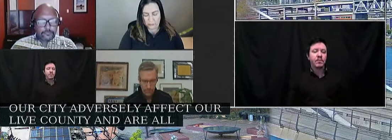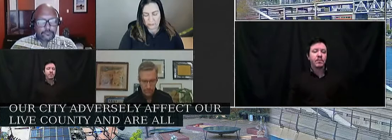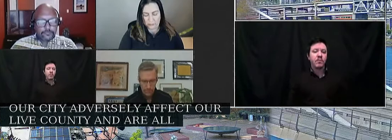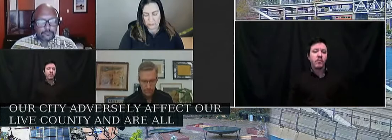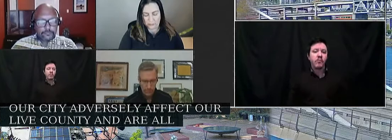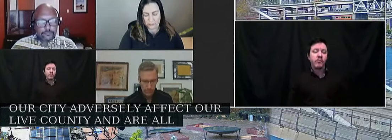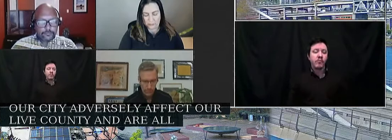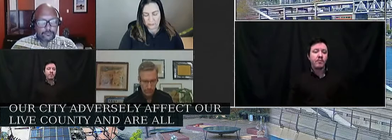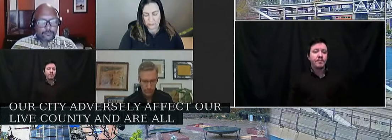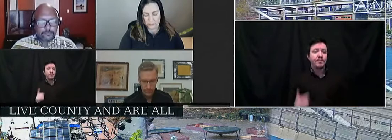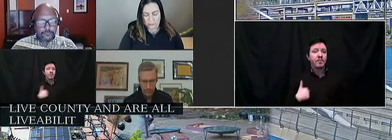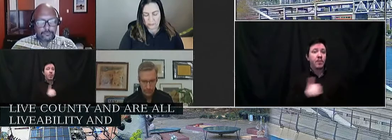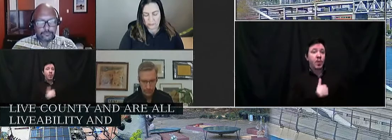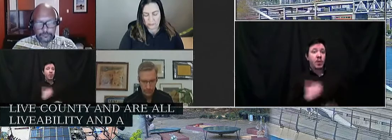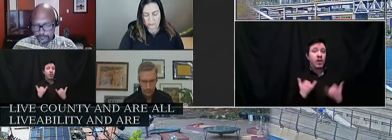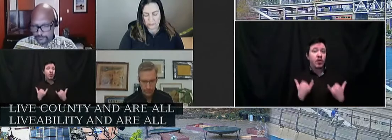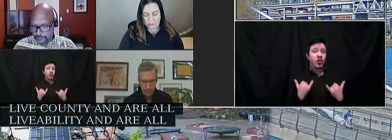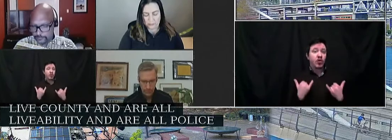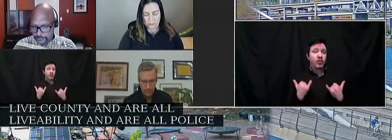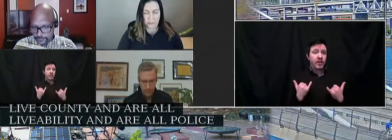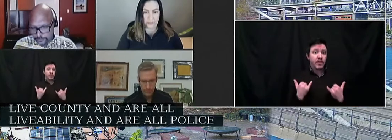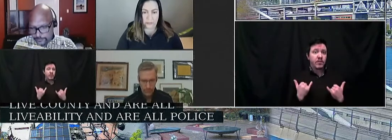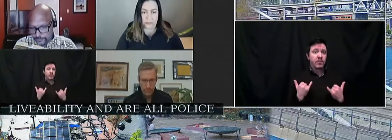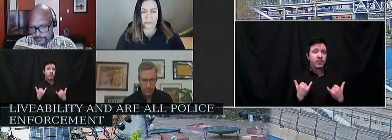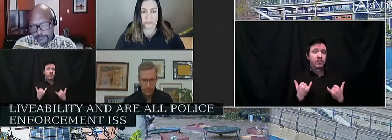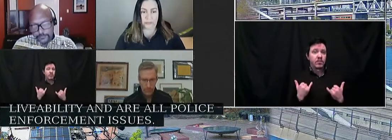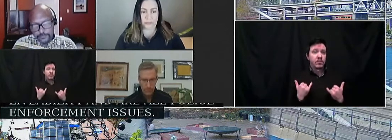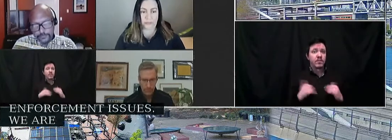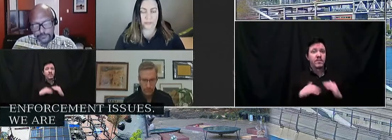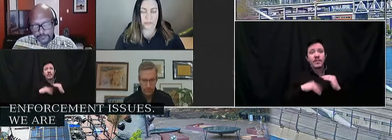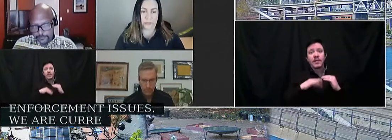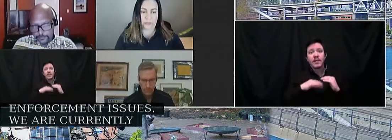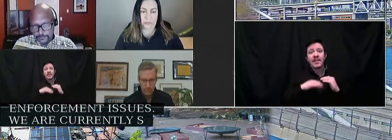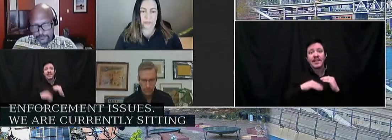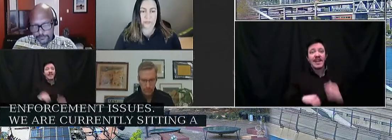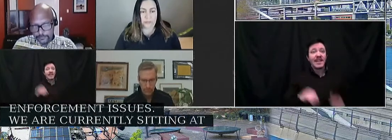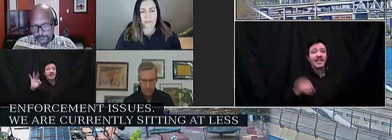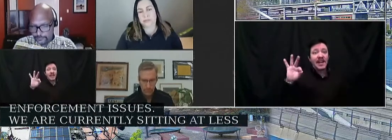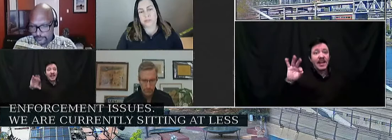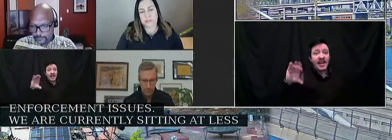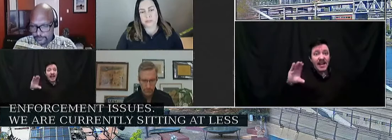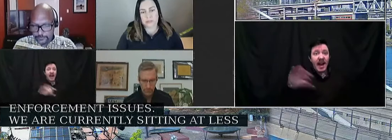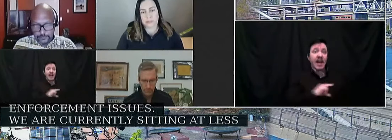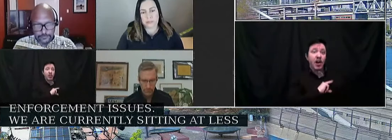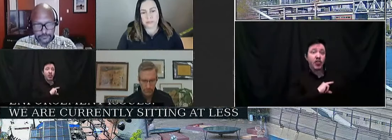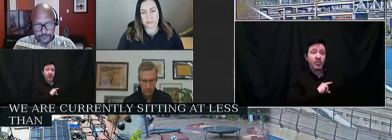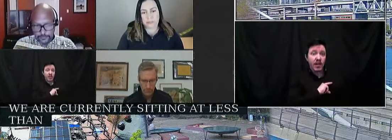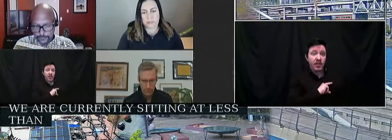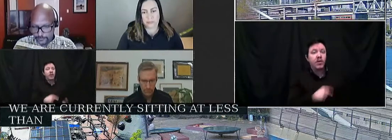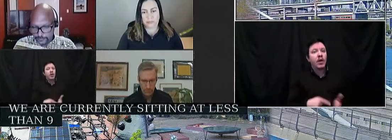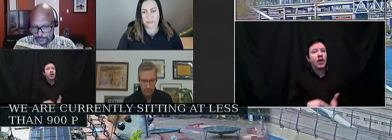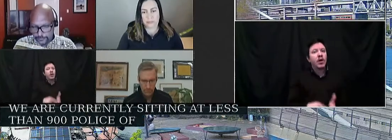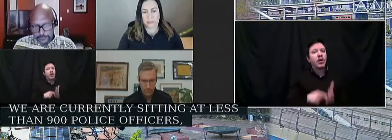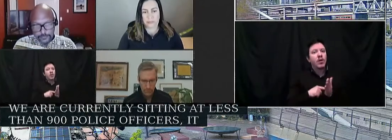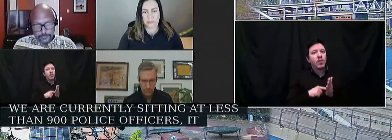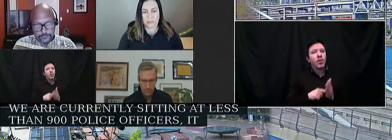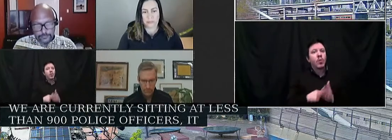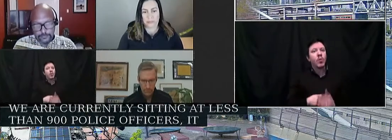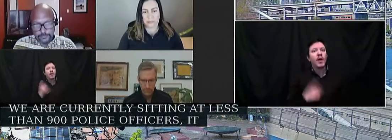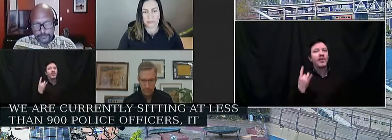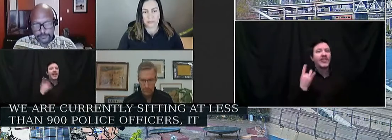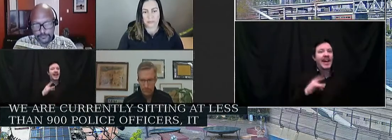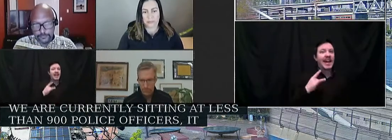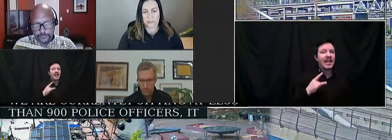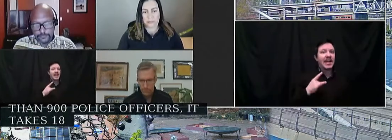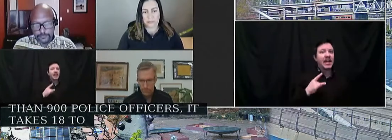We are currently sitting at less than 900 police officers. It takes 18 to two years to